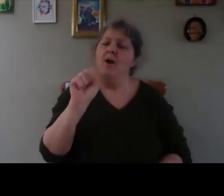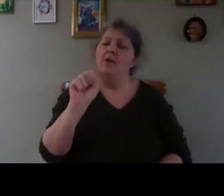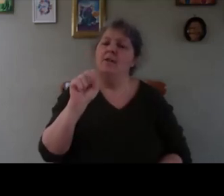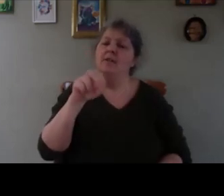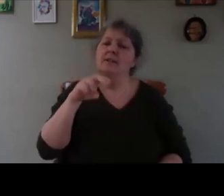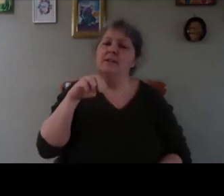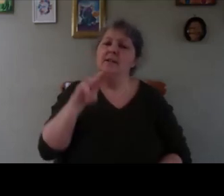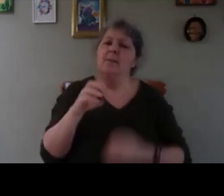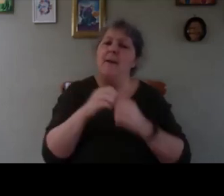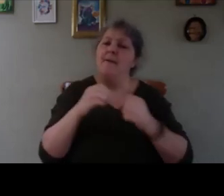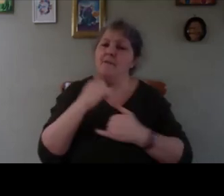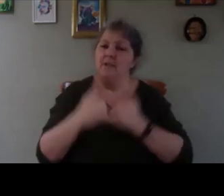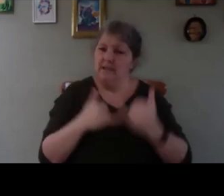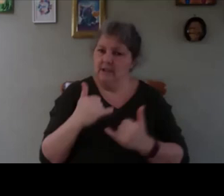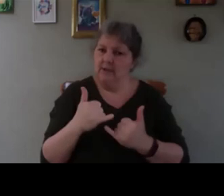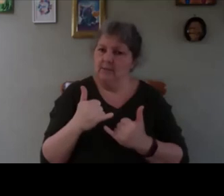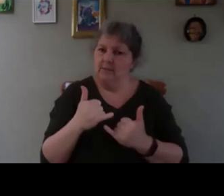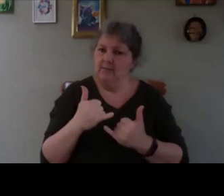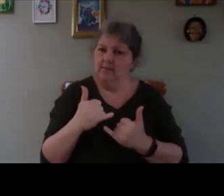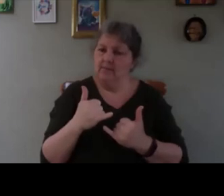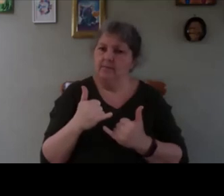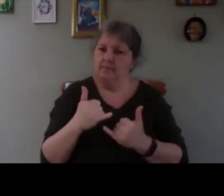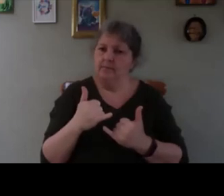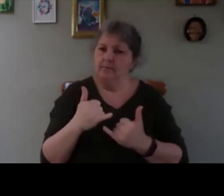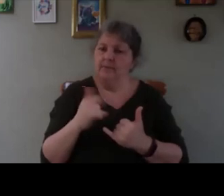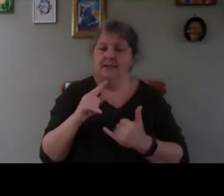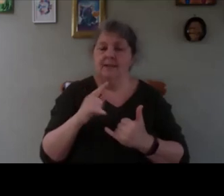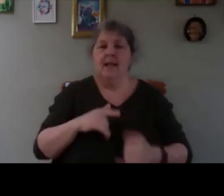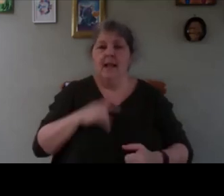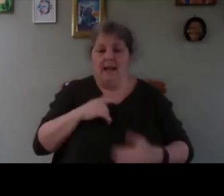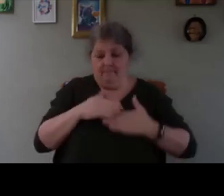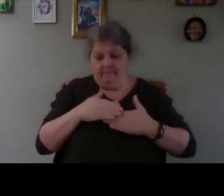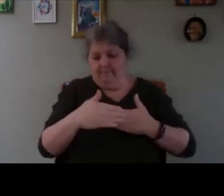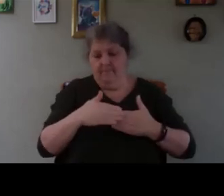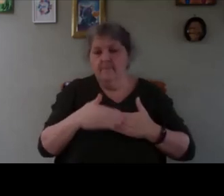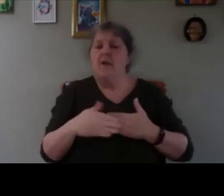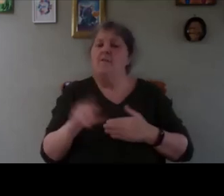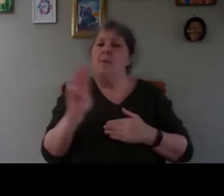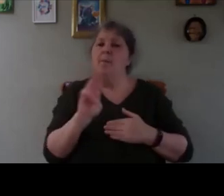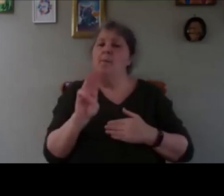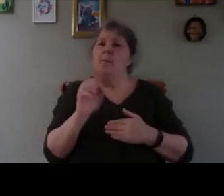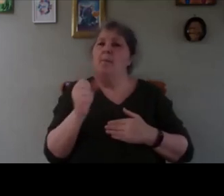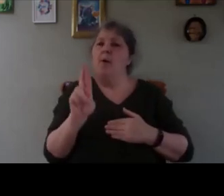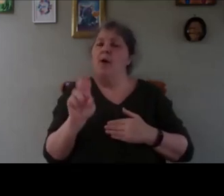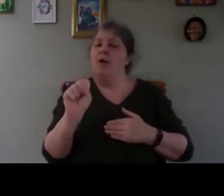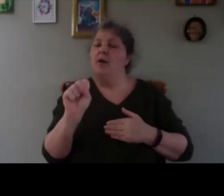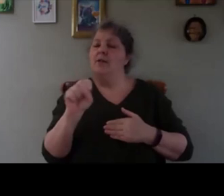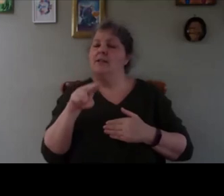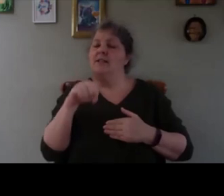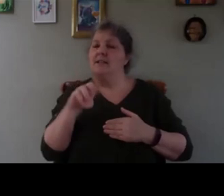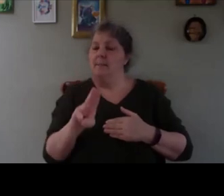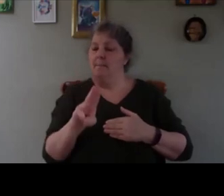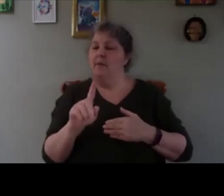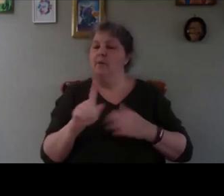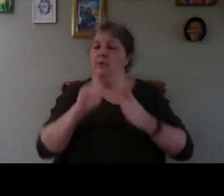that's the life plan of parsnup seeds one year if not